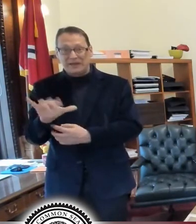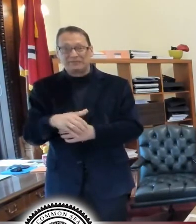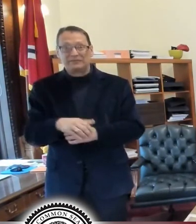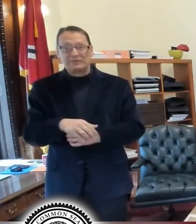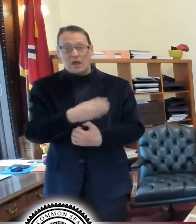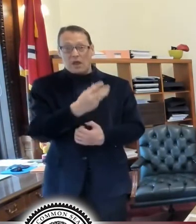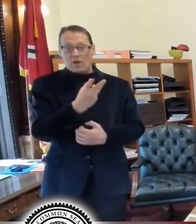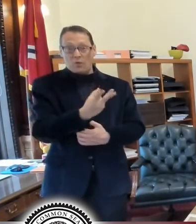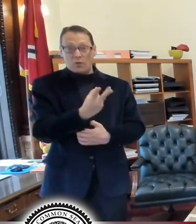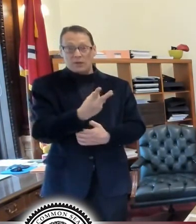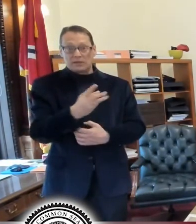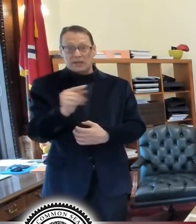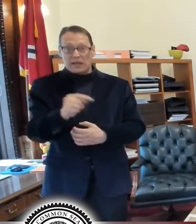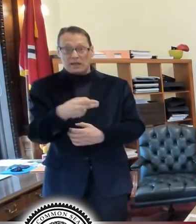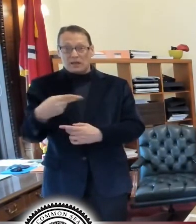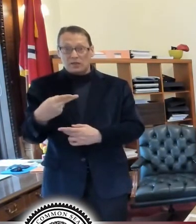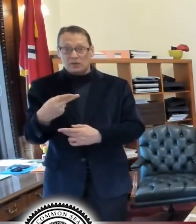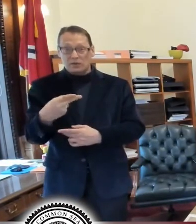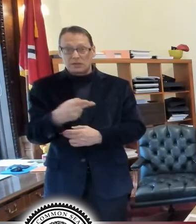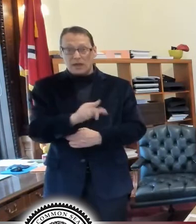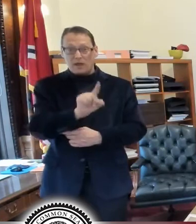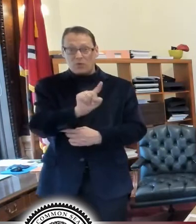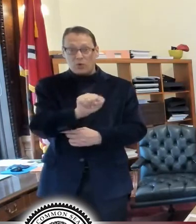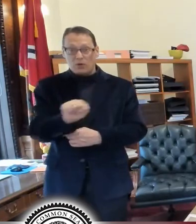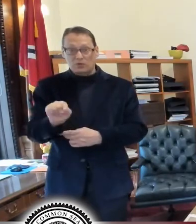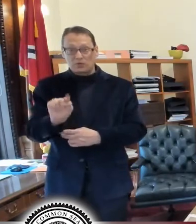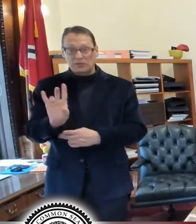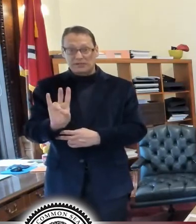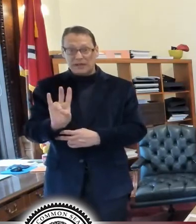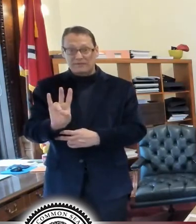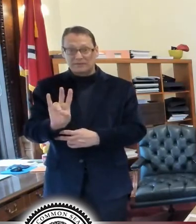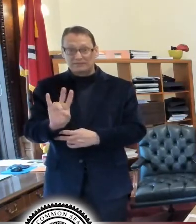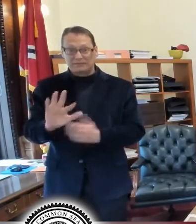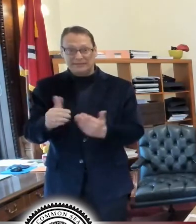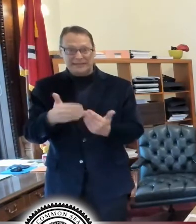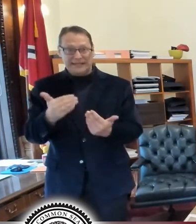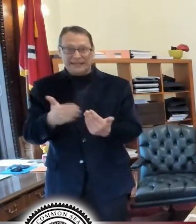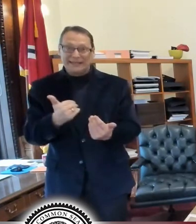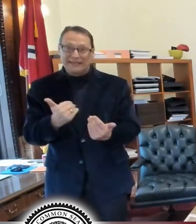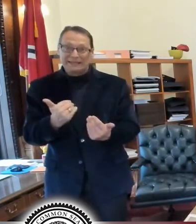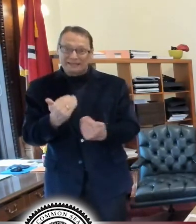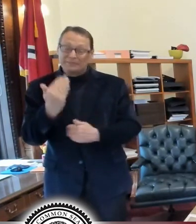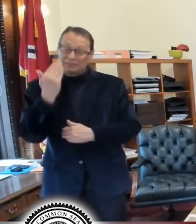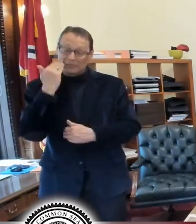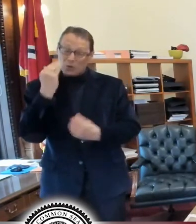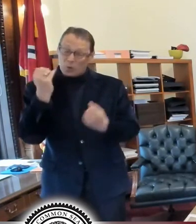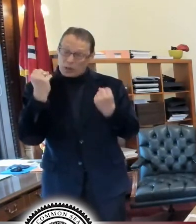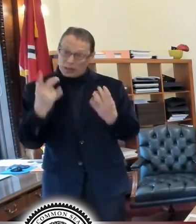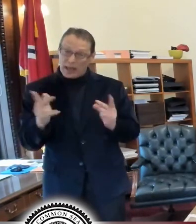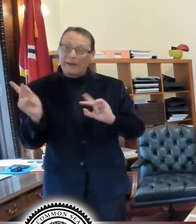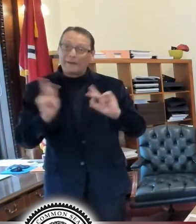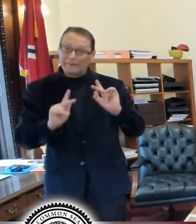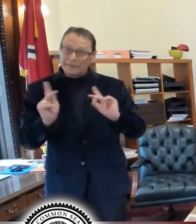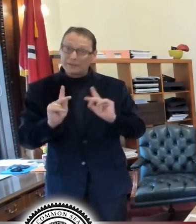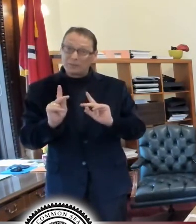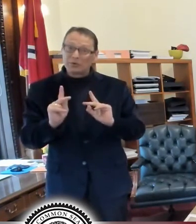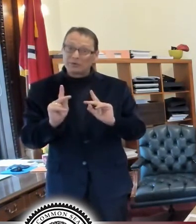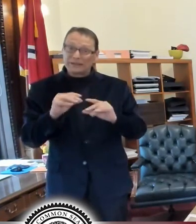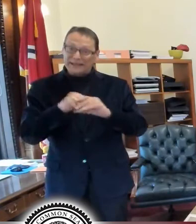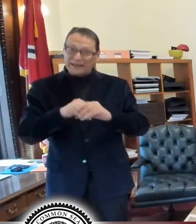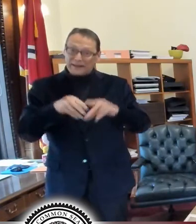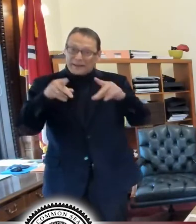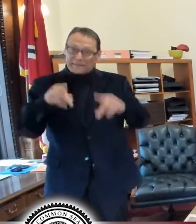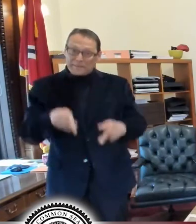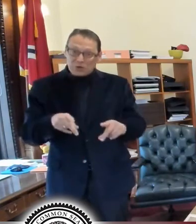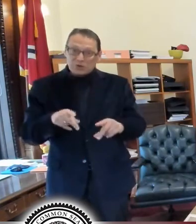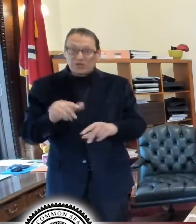Wednesday and Thursday, it's 1 to 7. Uh, it's very easy. I know lots of people who have done it. So if you'd like to vote in-person